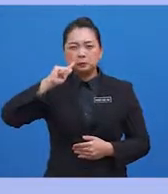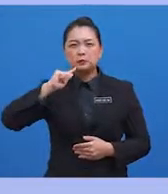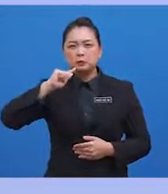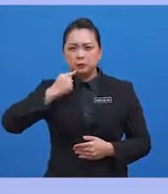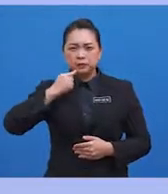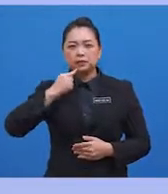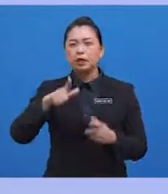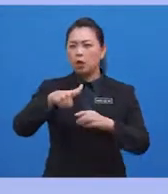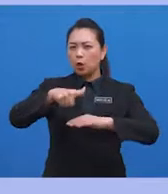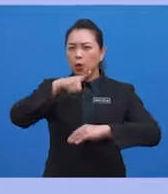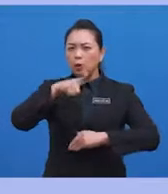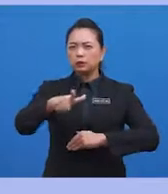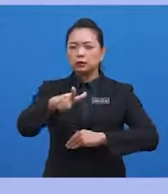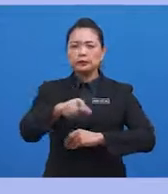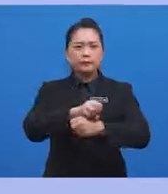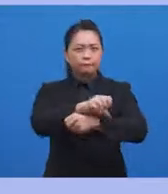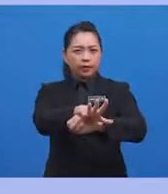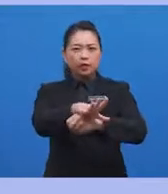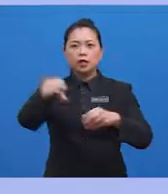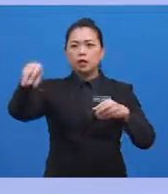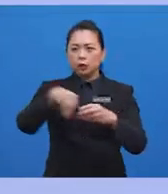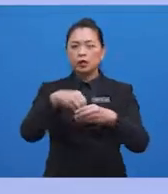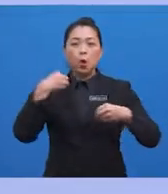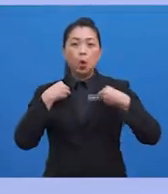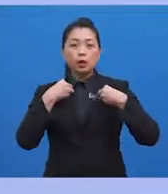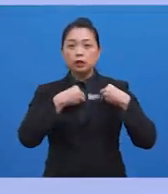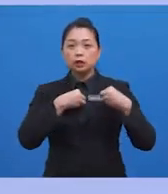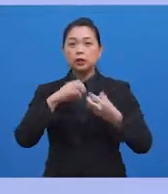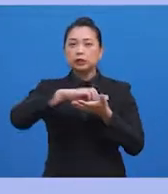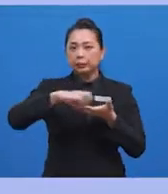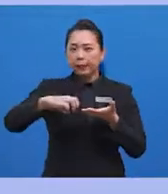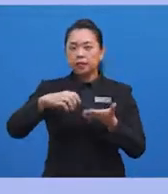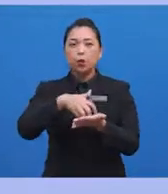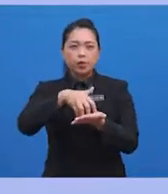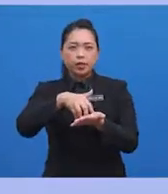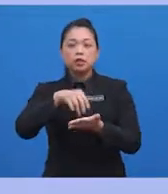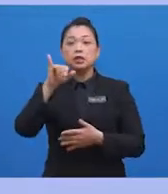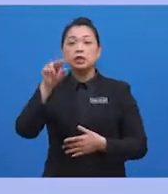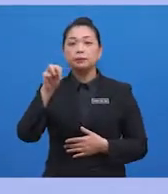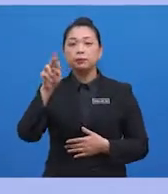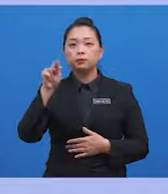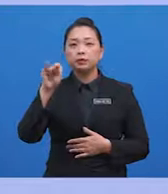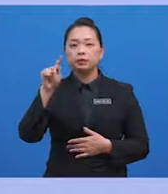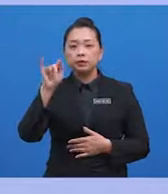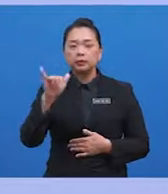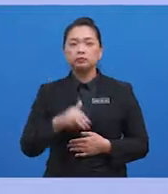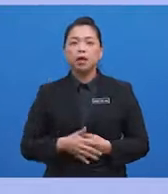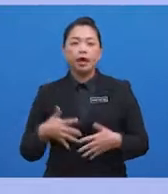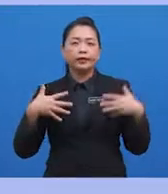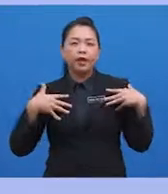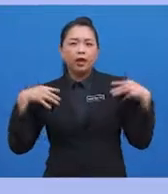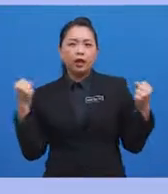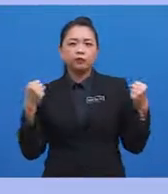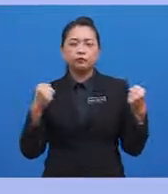effects, including organ damage and weakened immunity. In addition to the numerous mental health issues